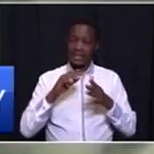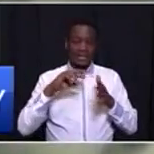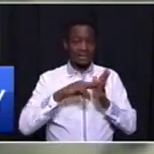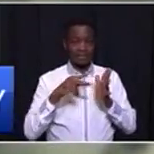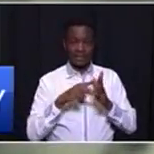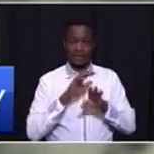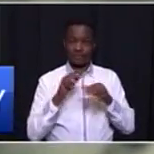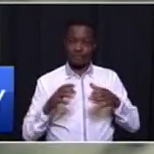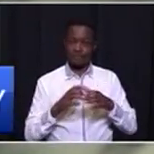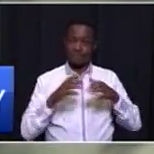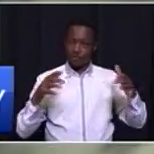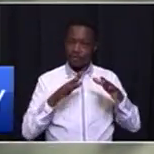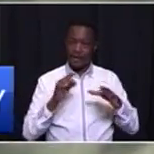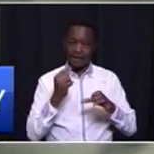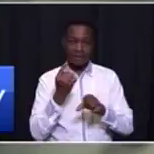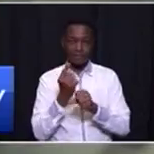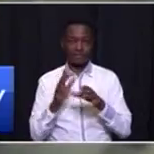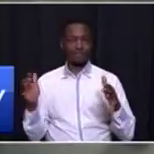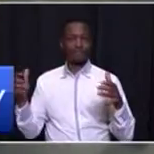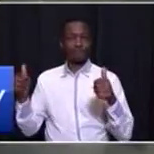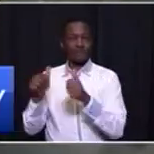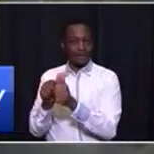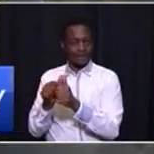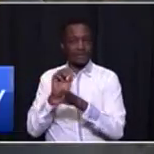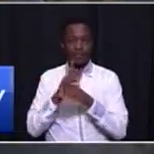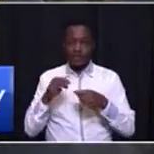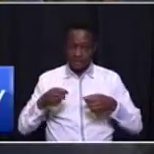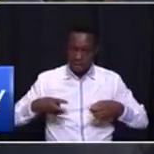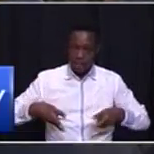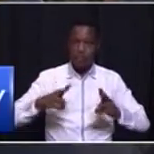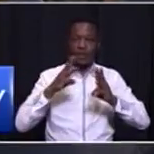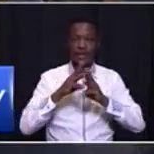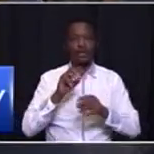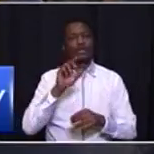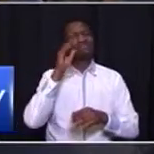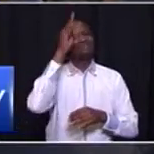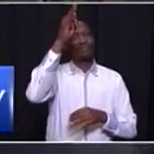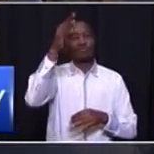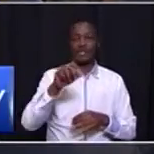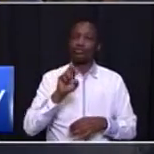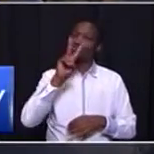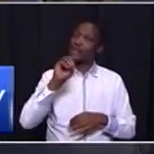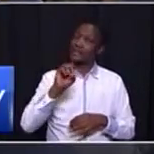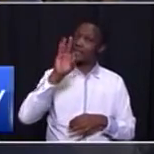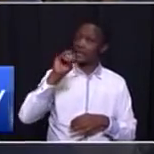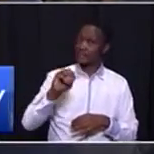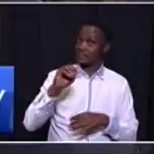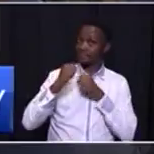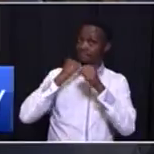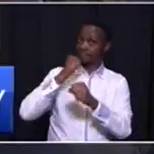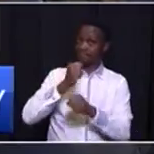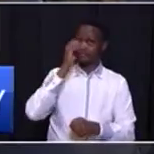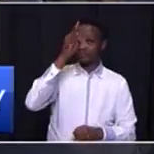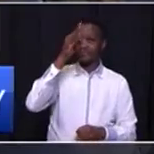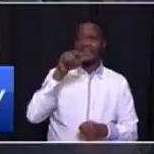Houten together, which is our roadmap to 2030. And this plan will